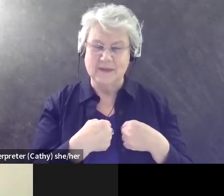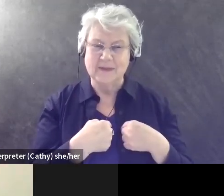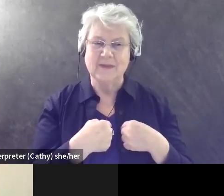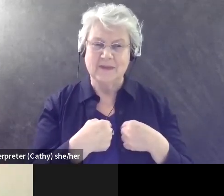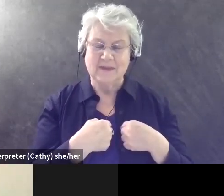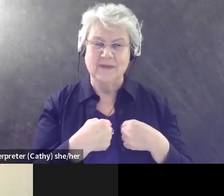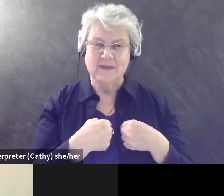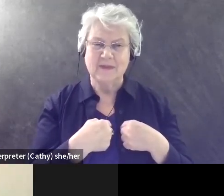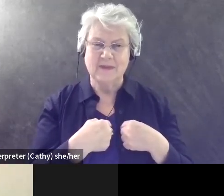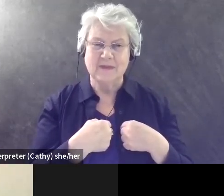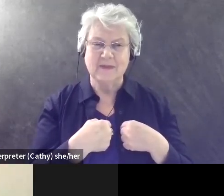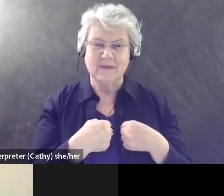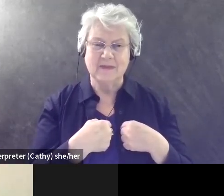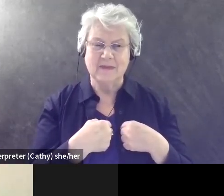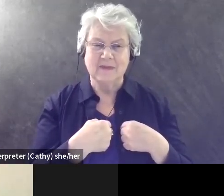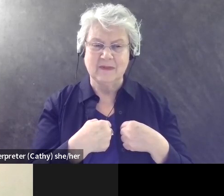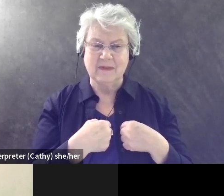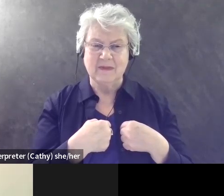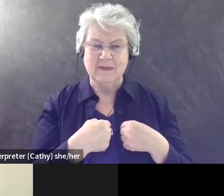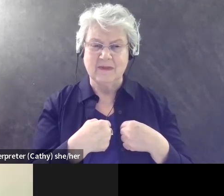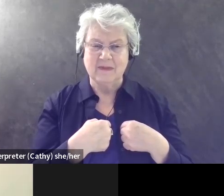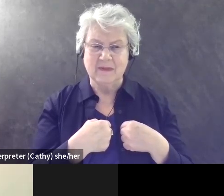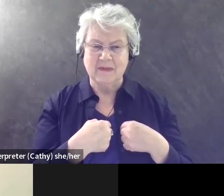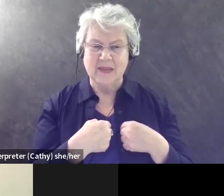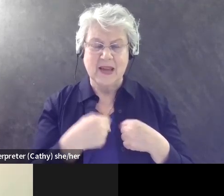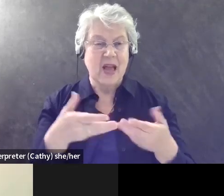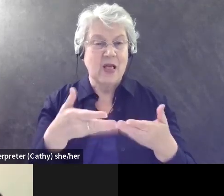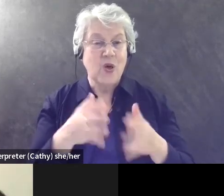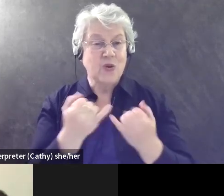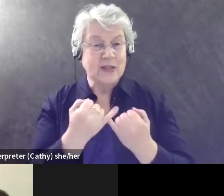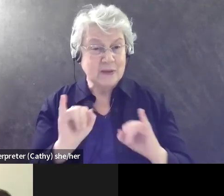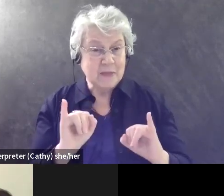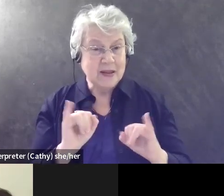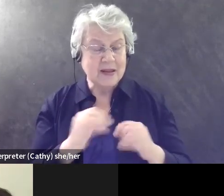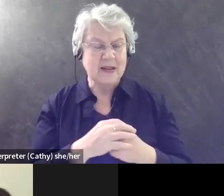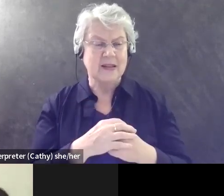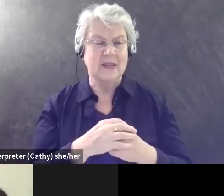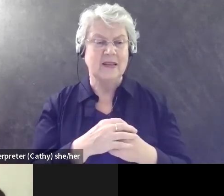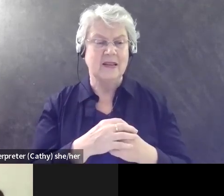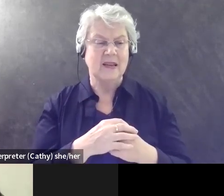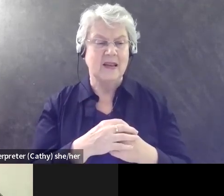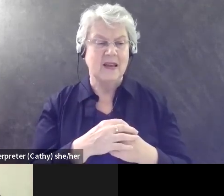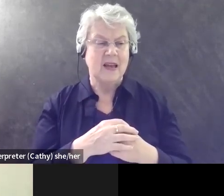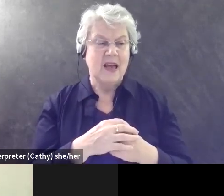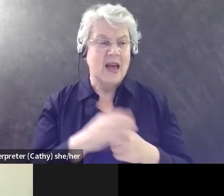a lot of, uh, you know, loss of independence, loss of, uh, spontaneity. I just,